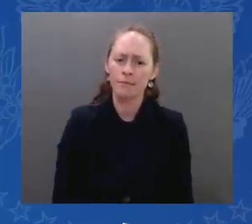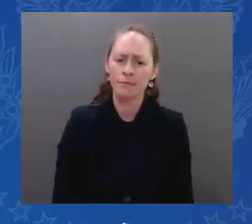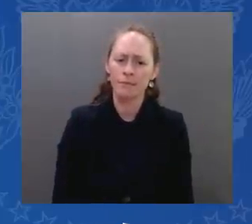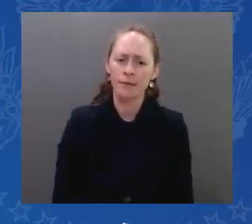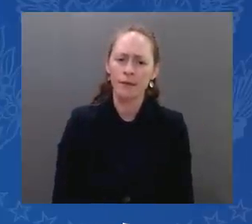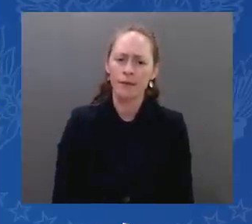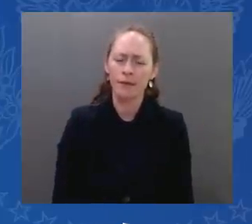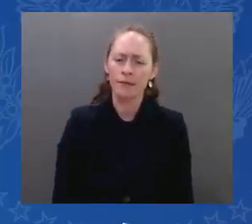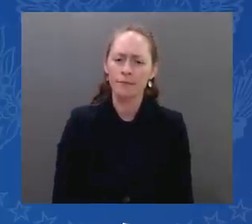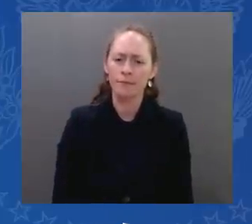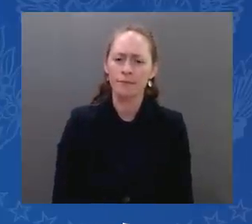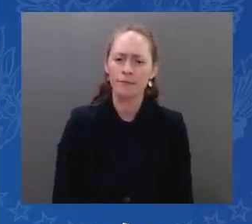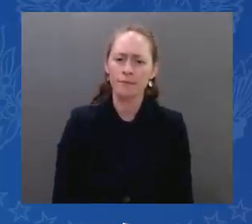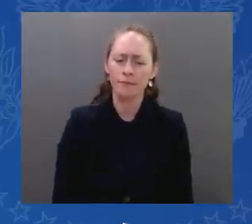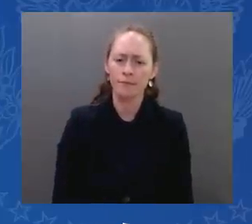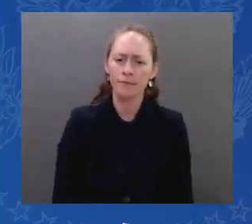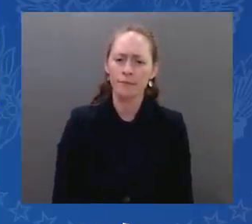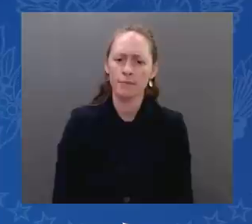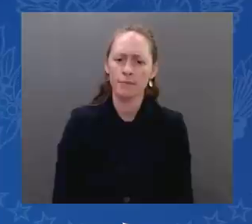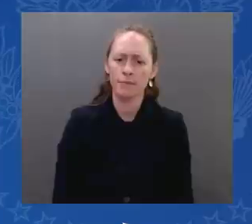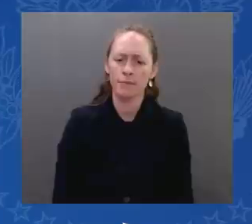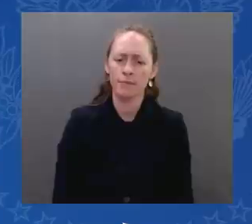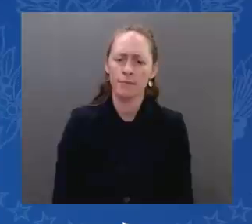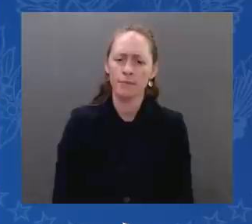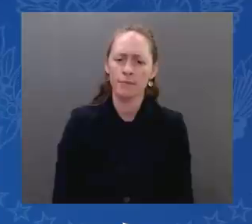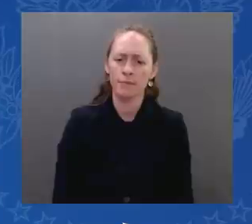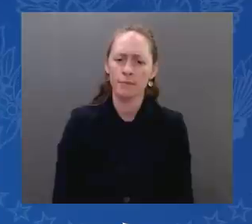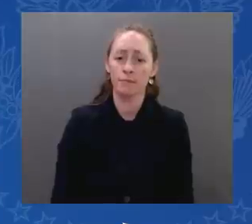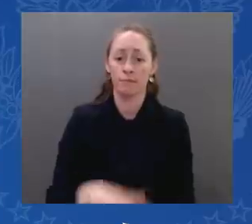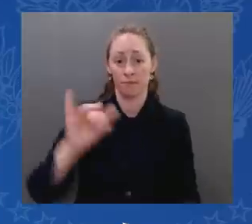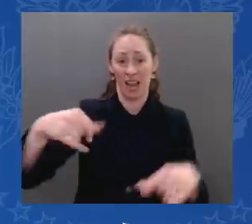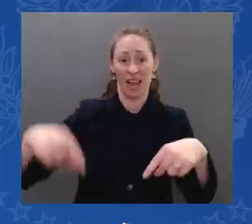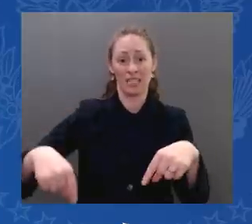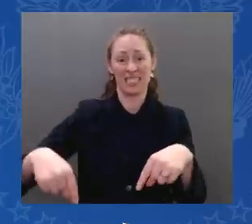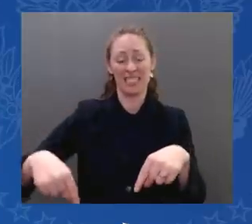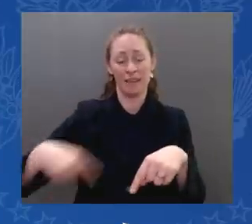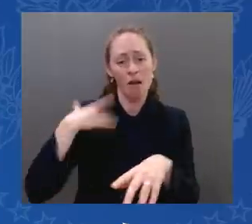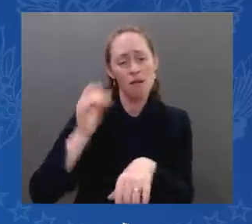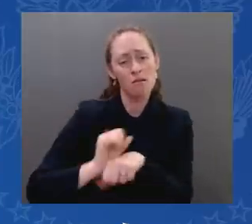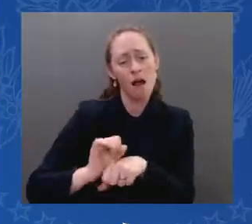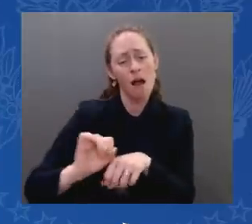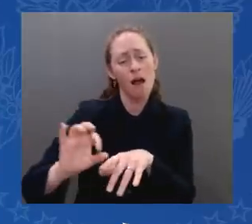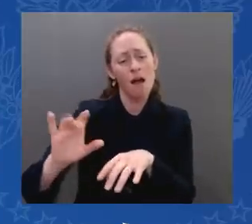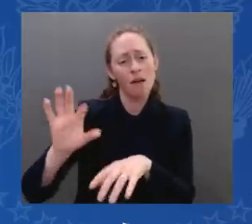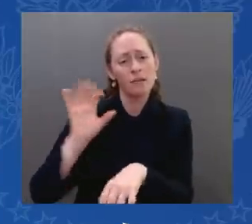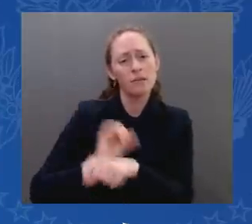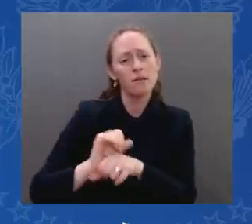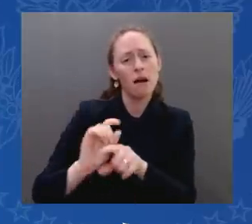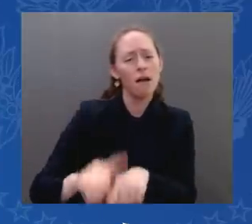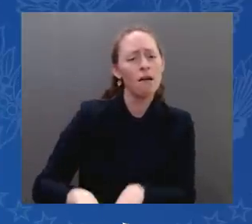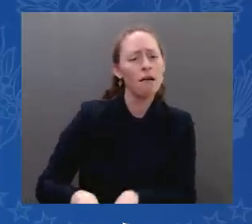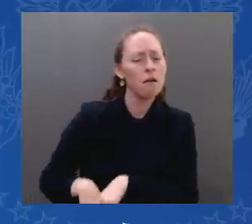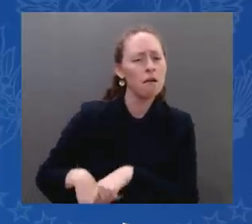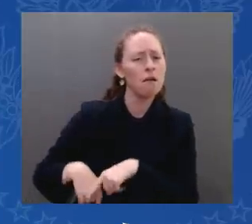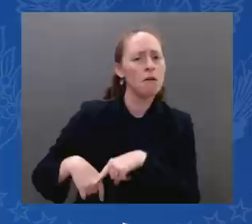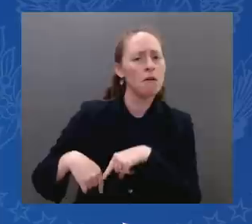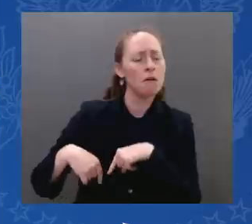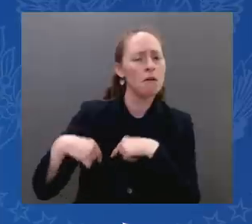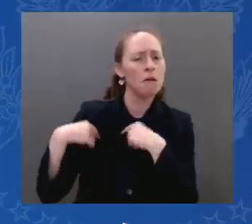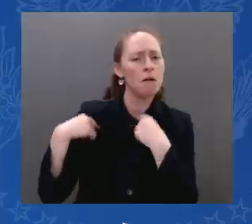to eliminate the lack of precision in the applications many times